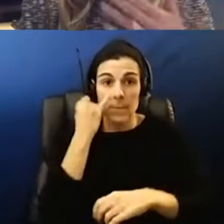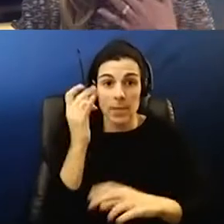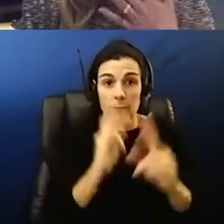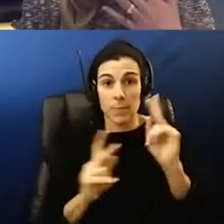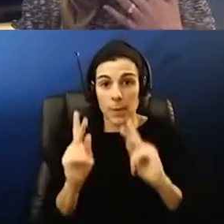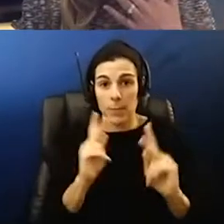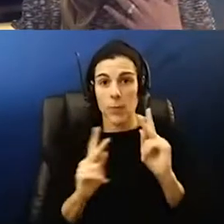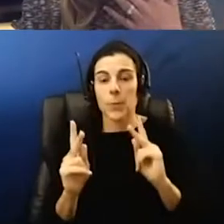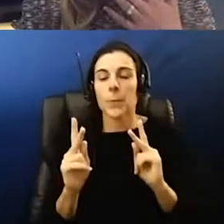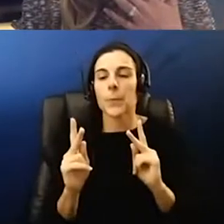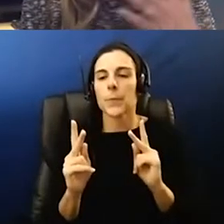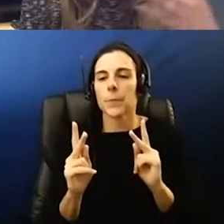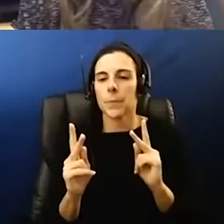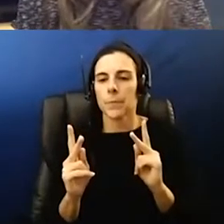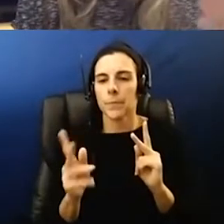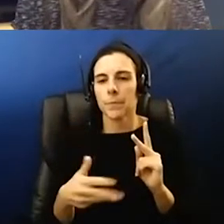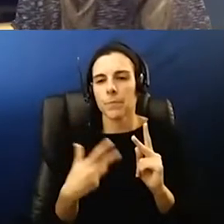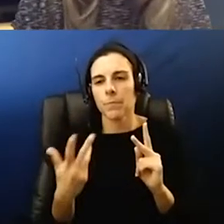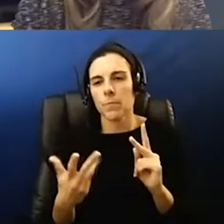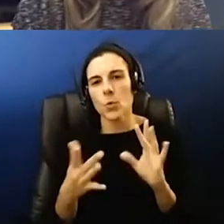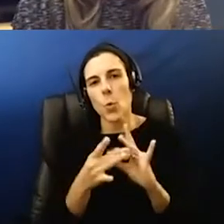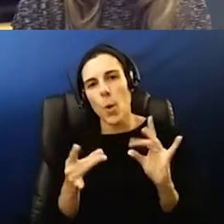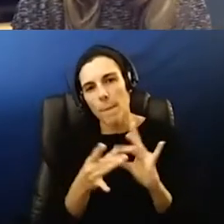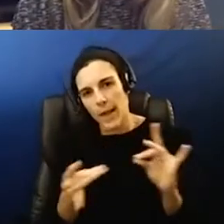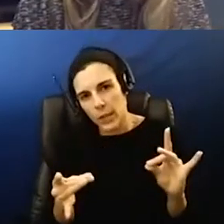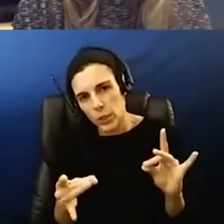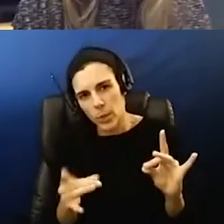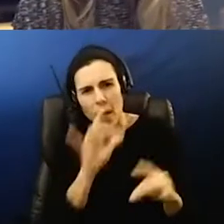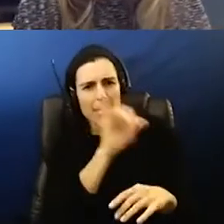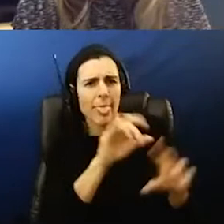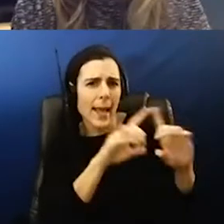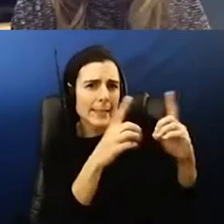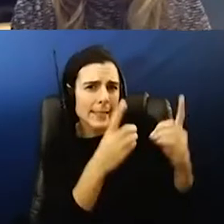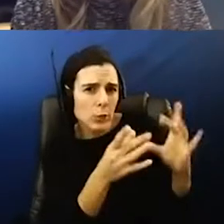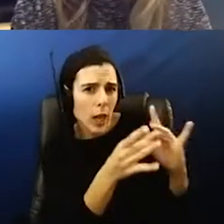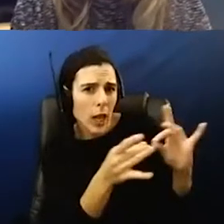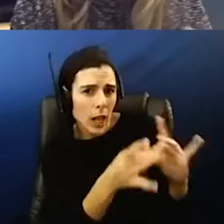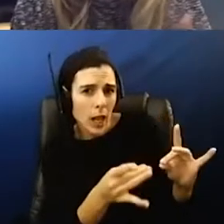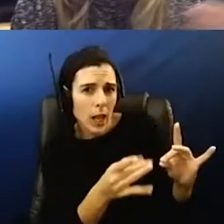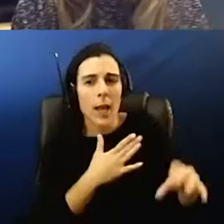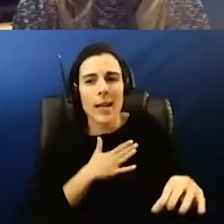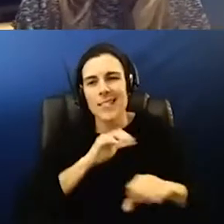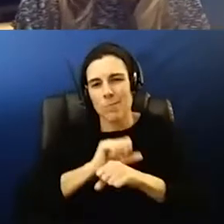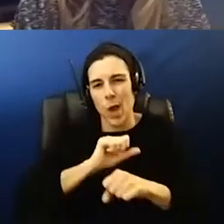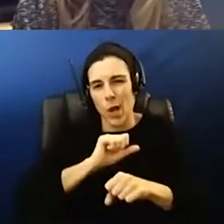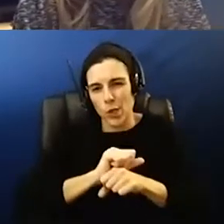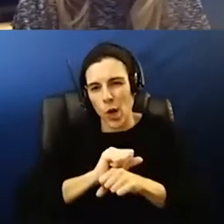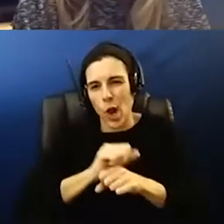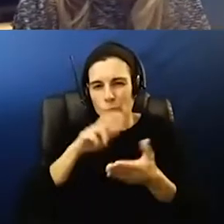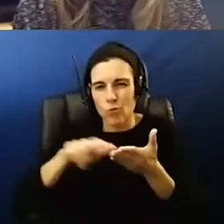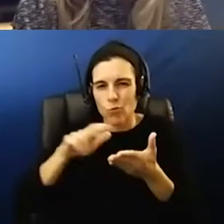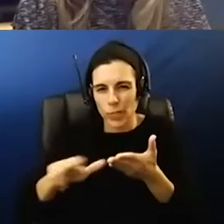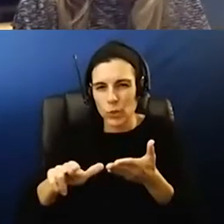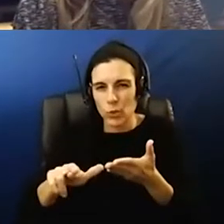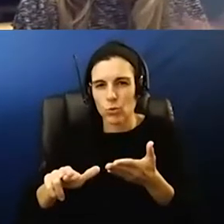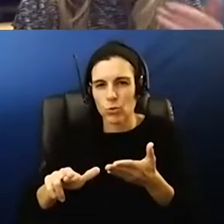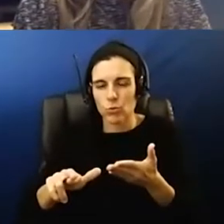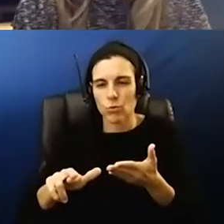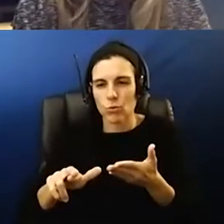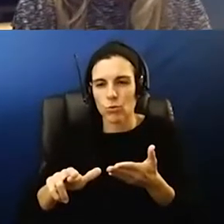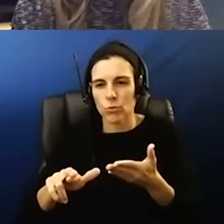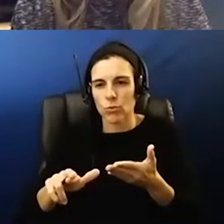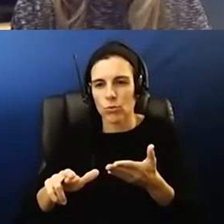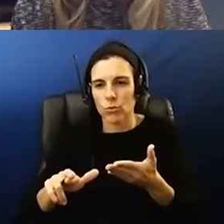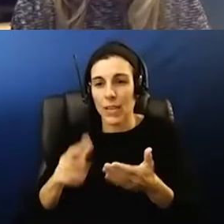um you know will mention well what about this district it's sort of my job you know to go and research that and almost